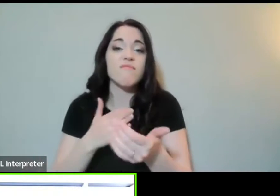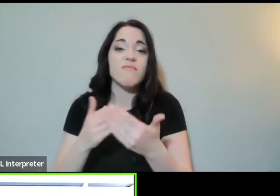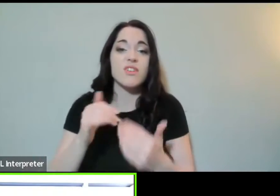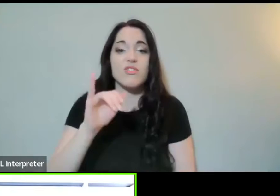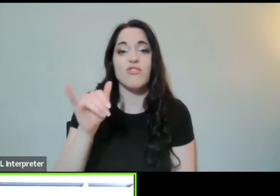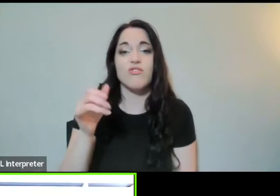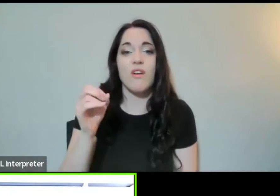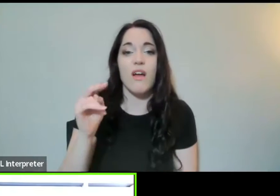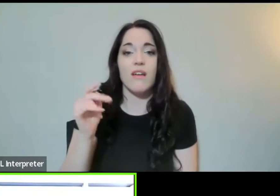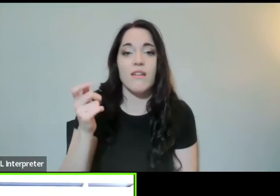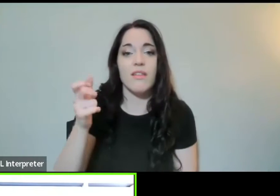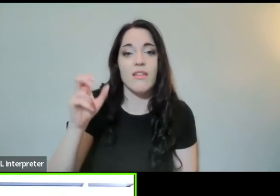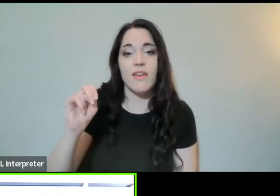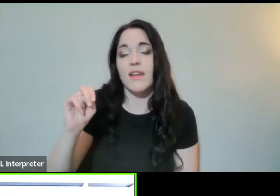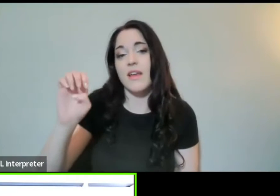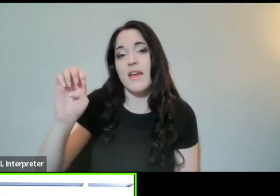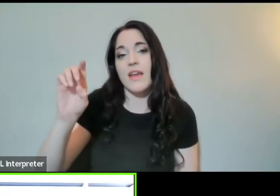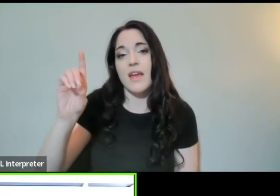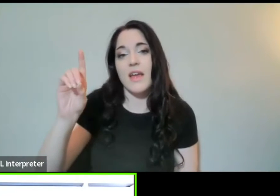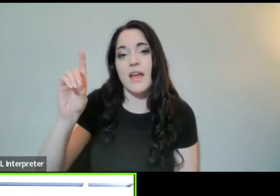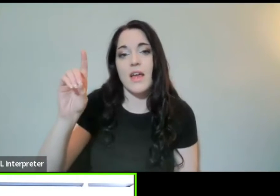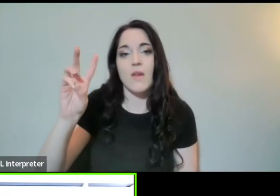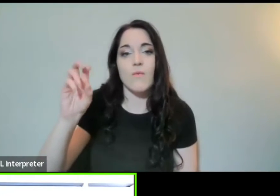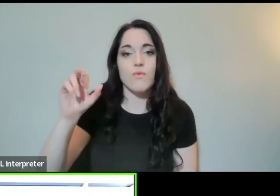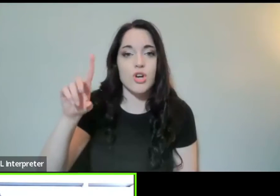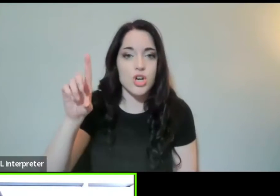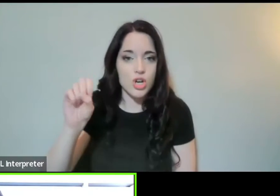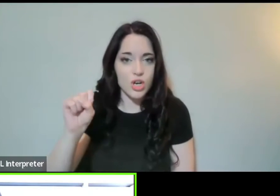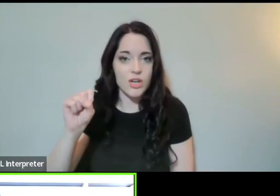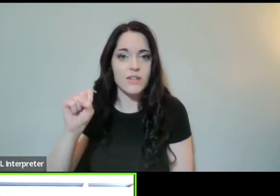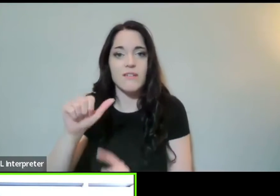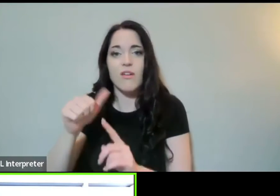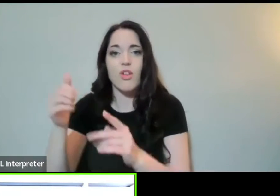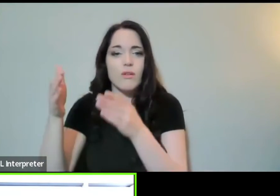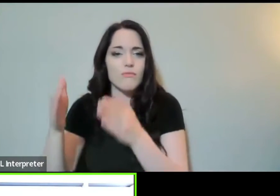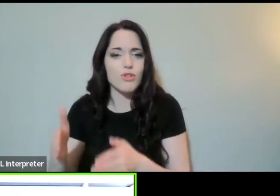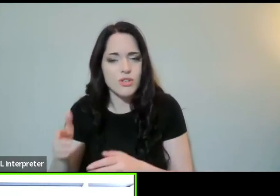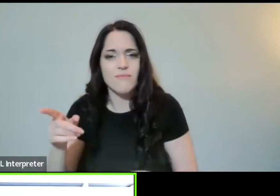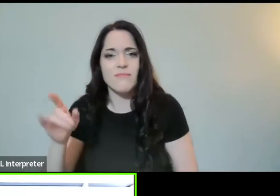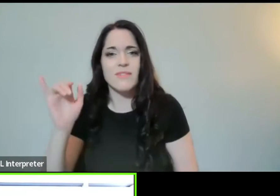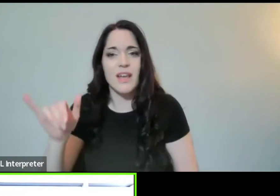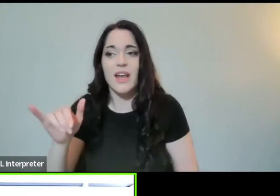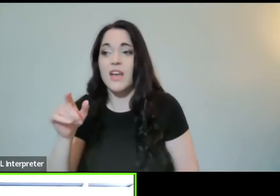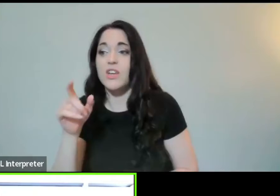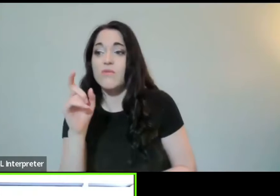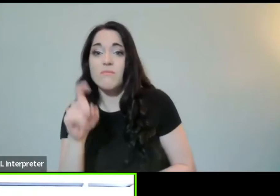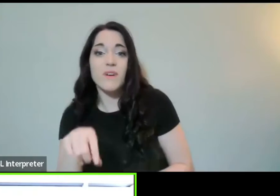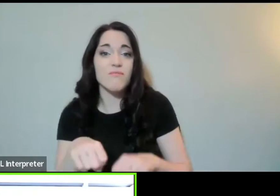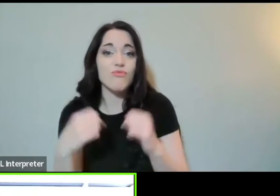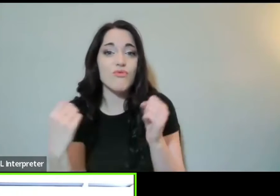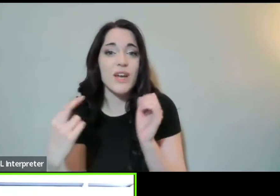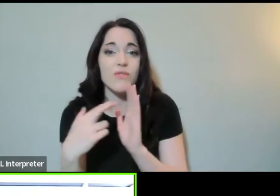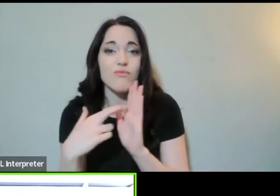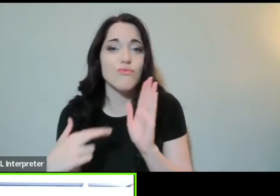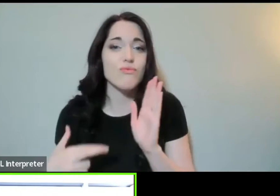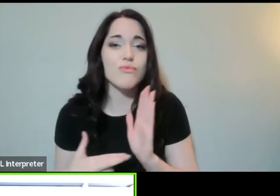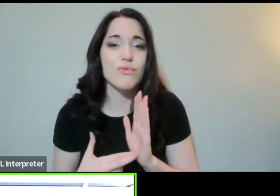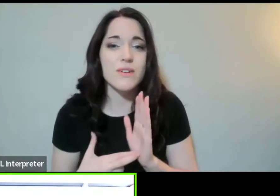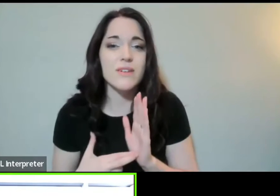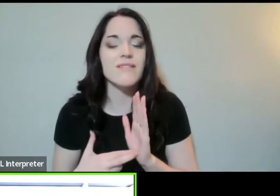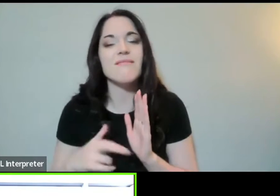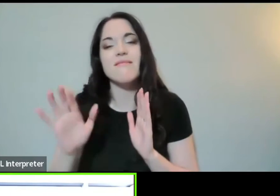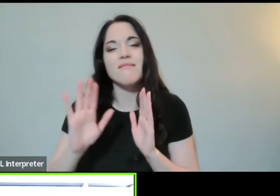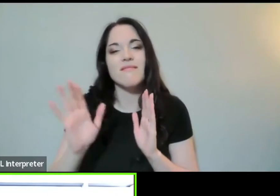tell God to punish the others who break rules, they tell God needs to make for our own good.